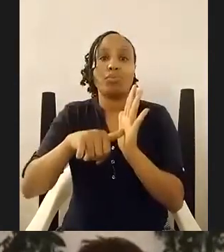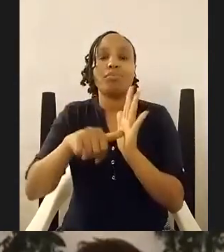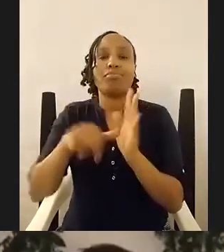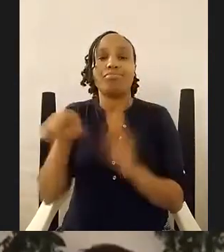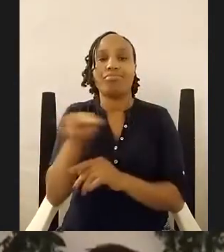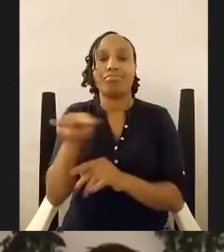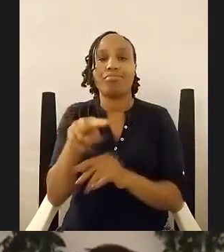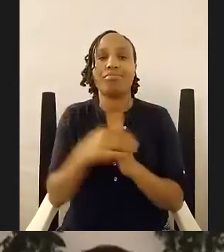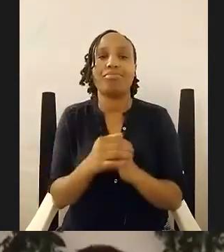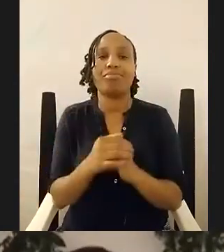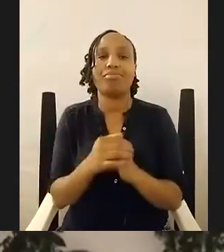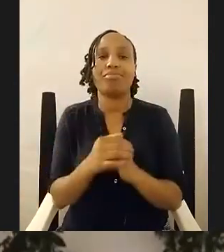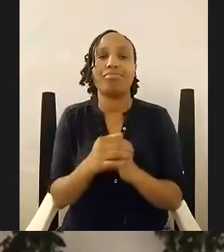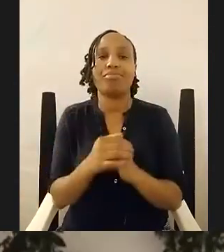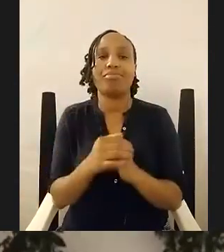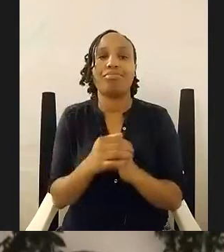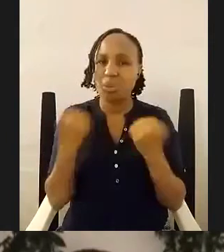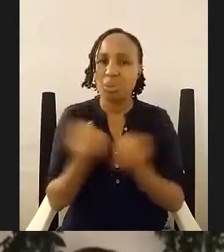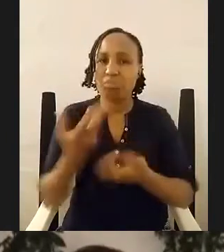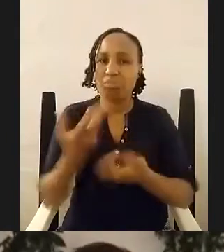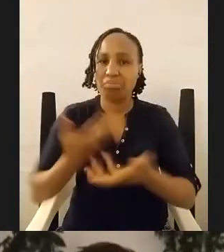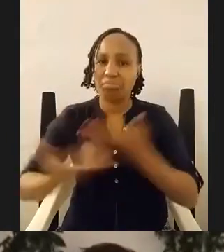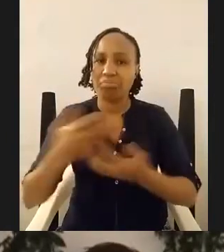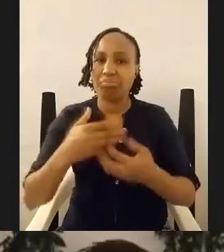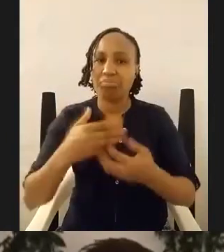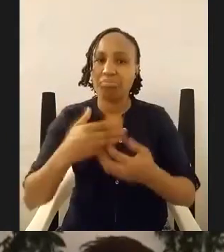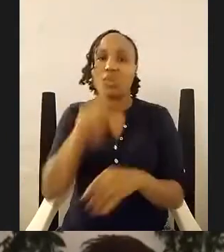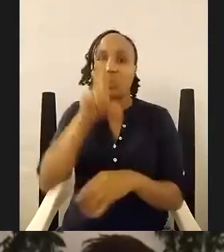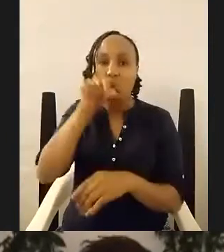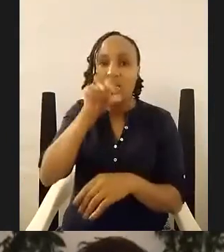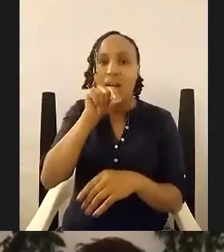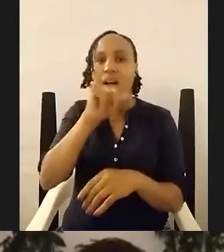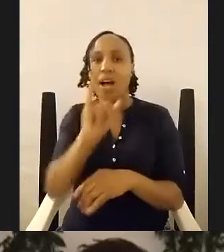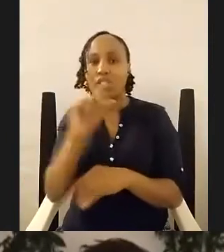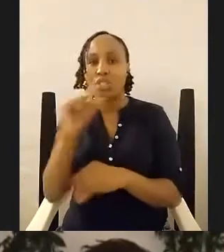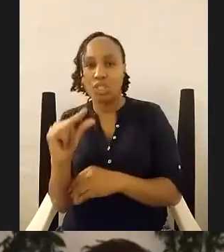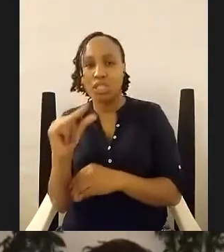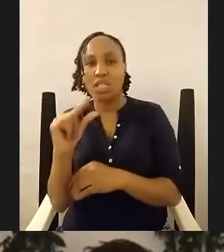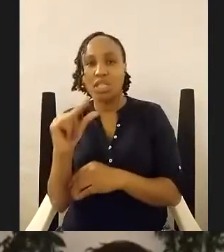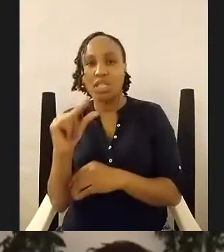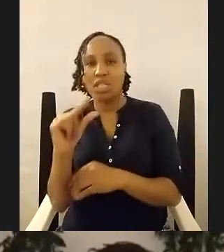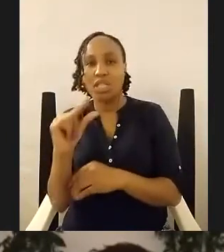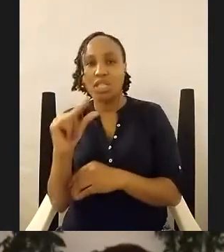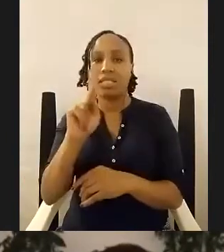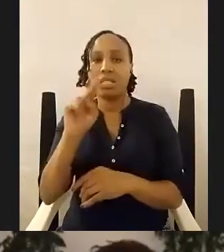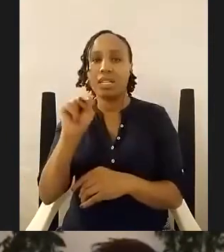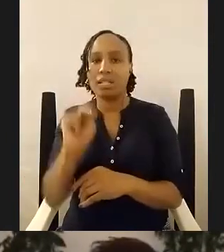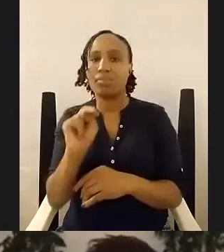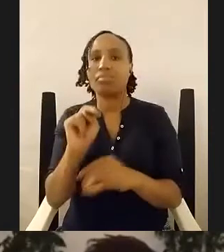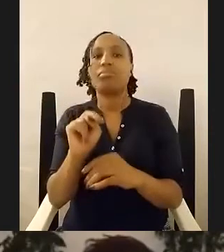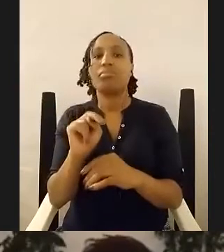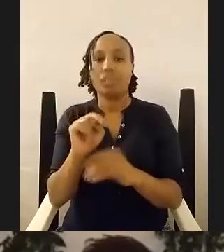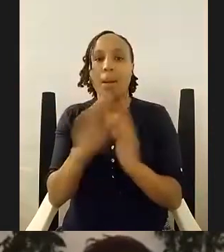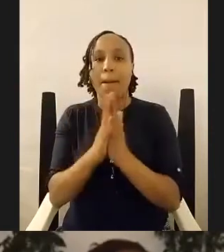social so connect with us on facebook twitter instagram and linkedin we are at the bookbank everywhere on those platforms and the festival